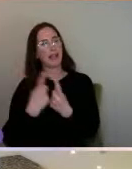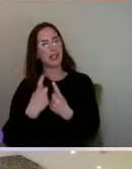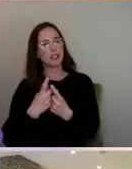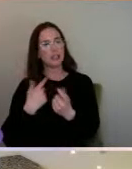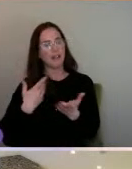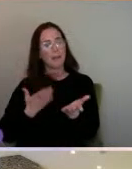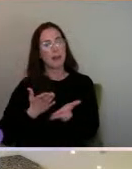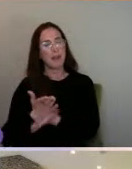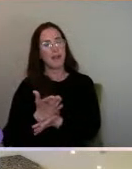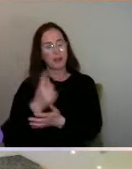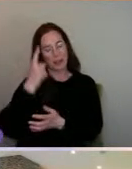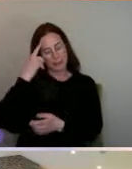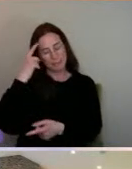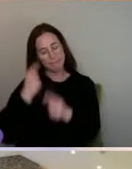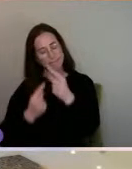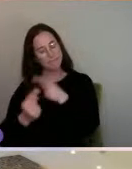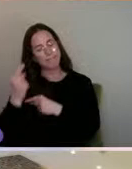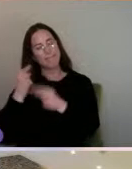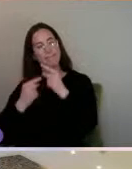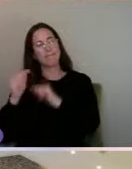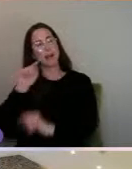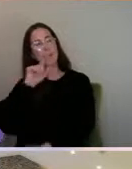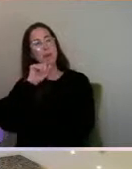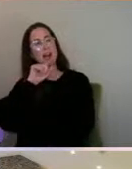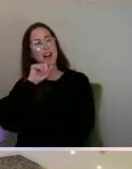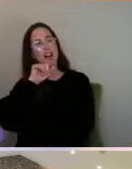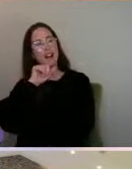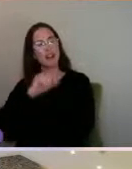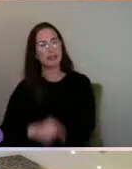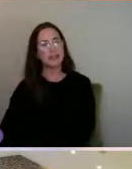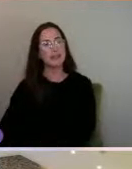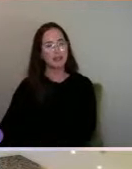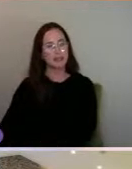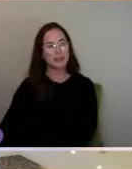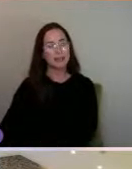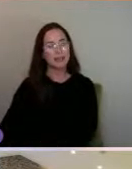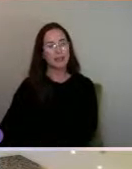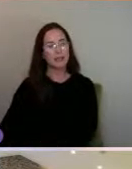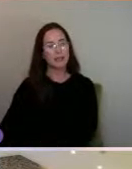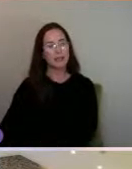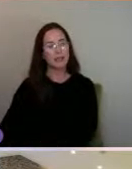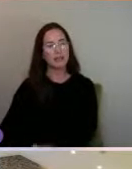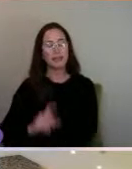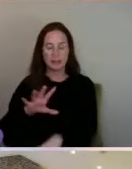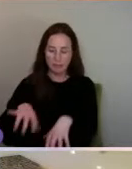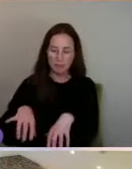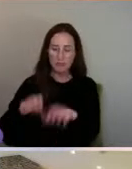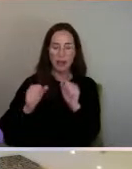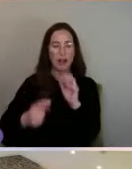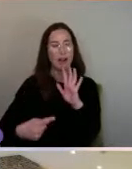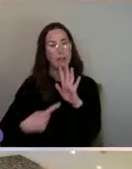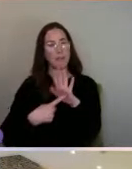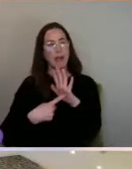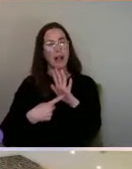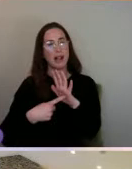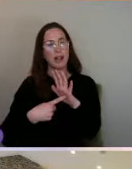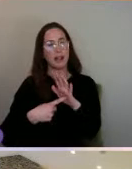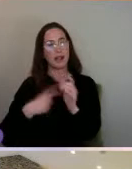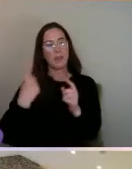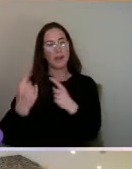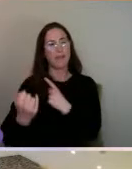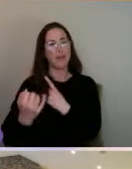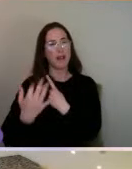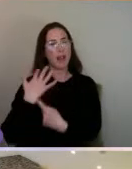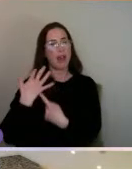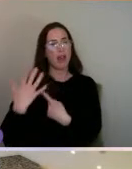put it back to, you know, birds. Yes, starting off mainly is, like, one of the jibes I used to get,